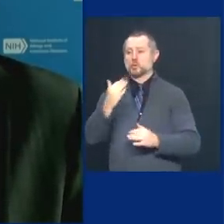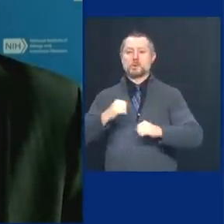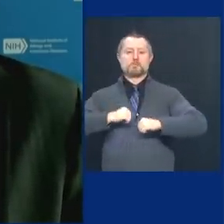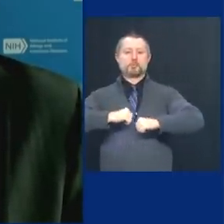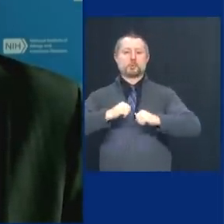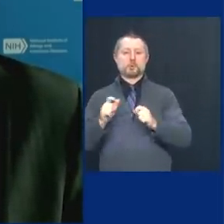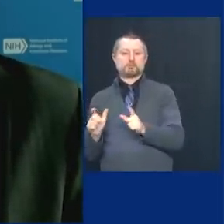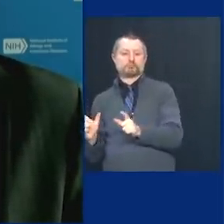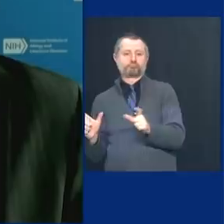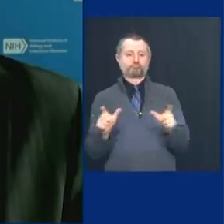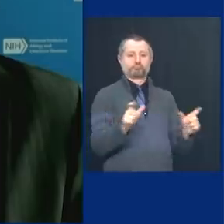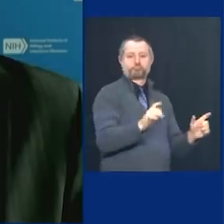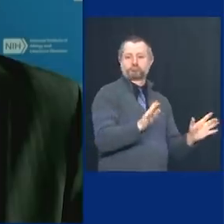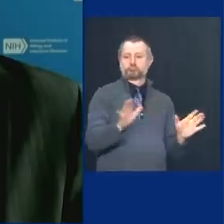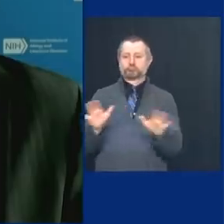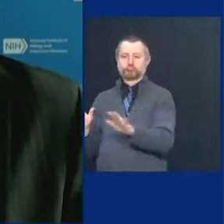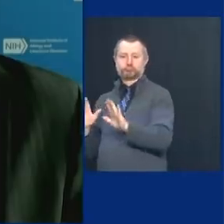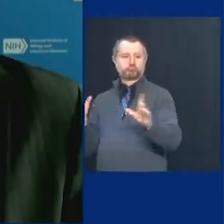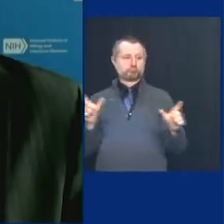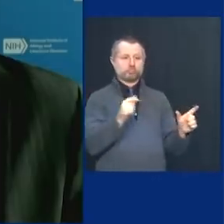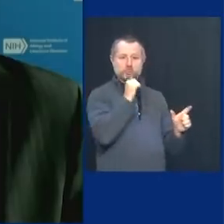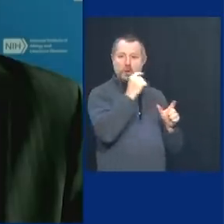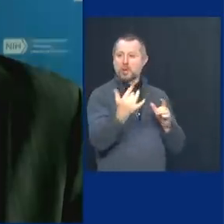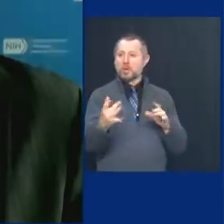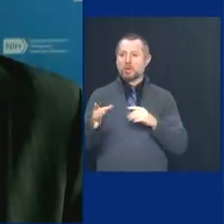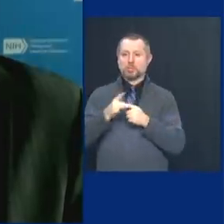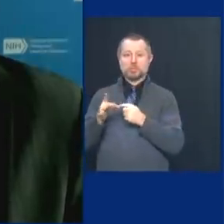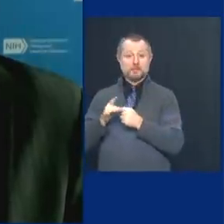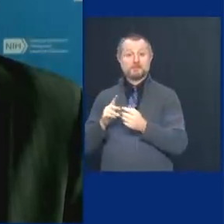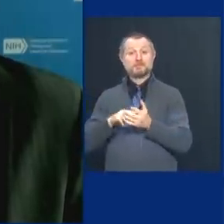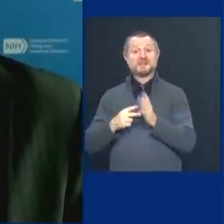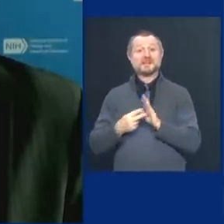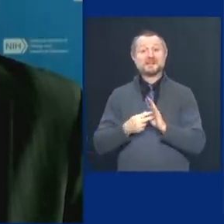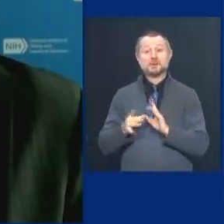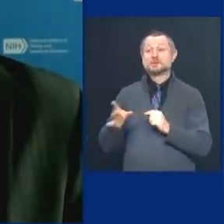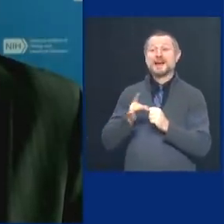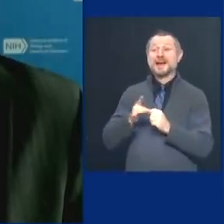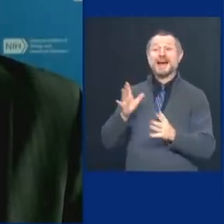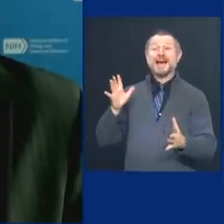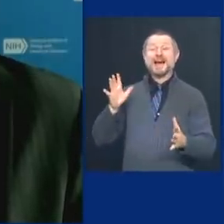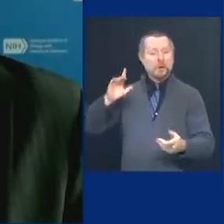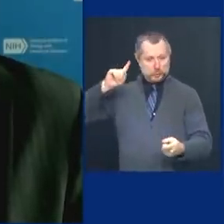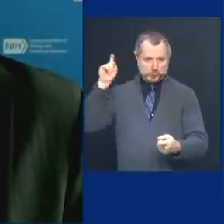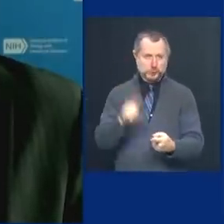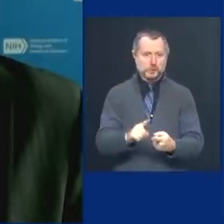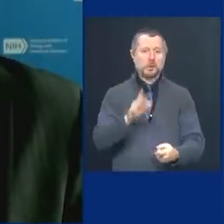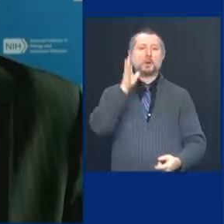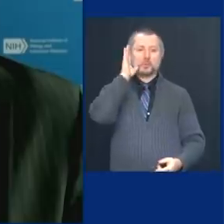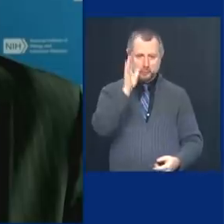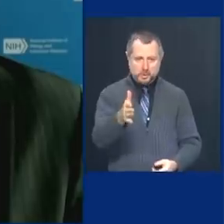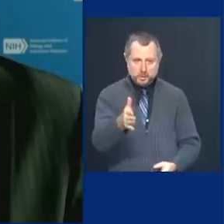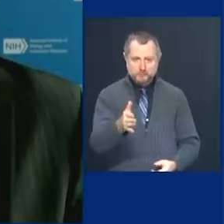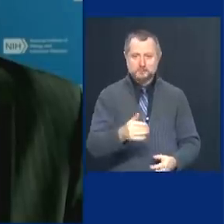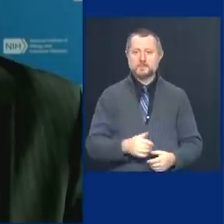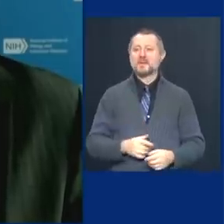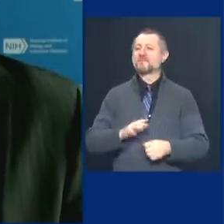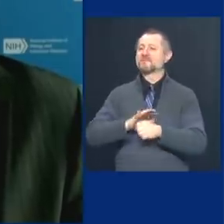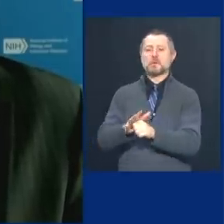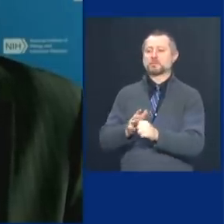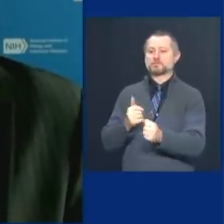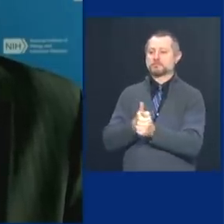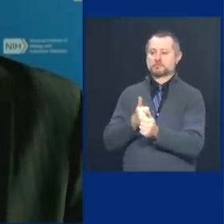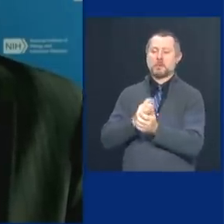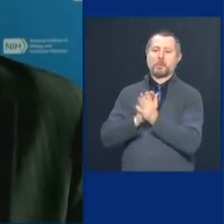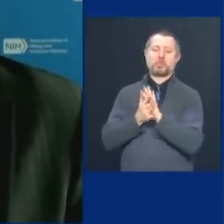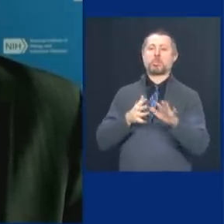that the level of community spread will be really, really very low. The virus will not have any place to go. It's